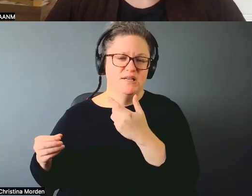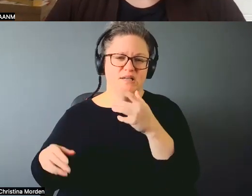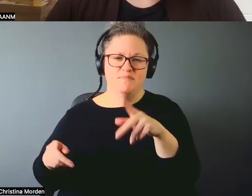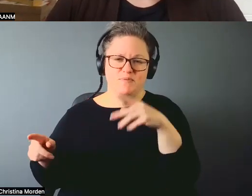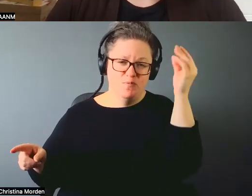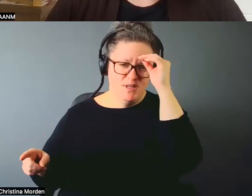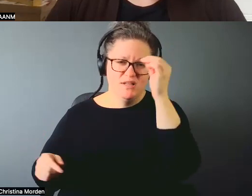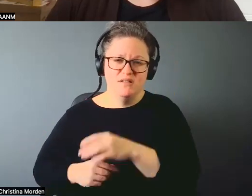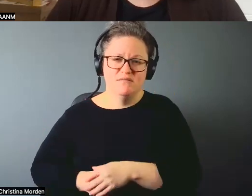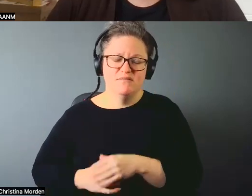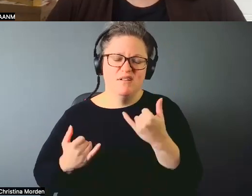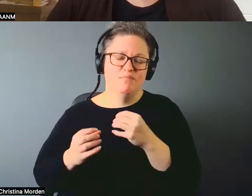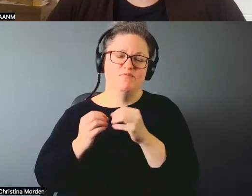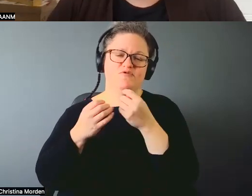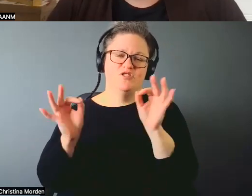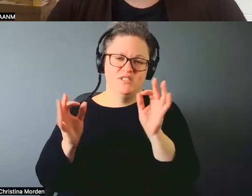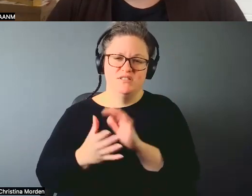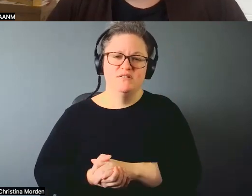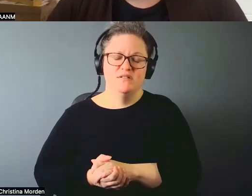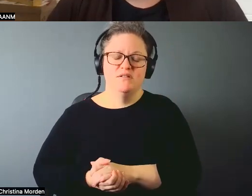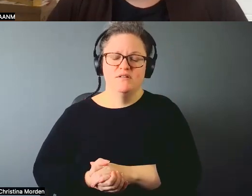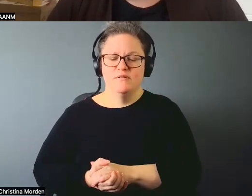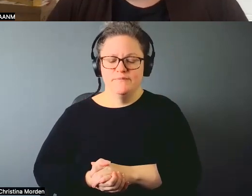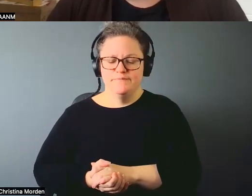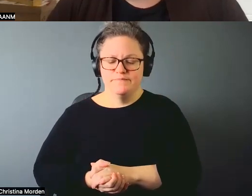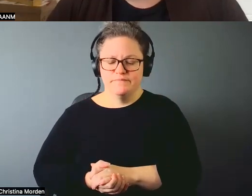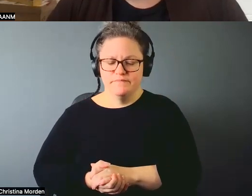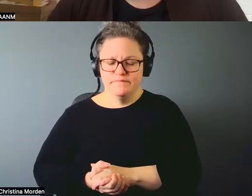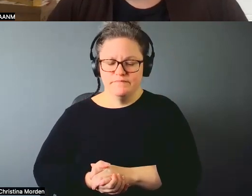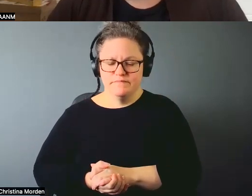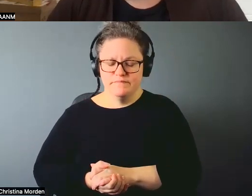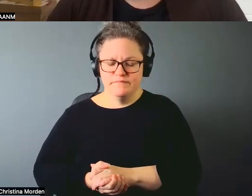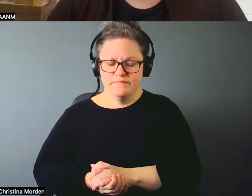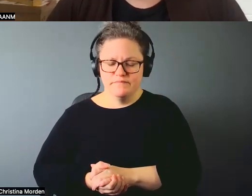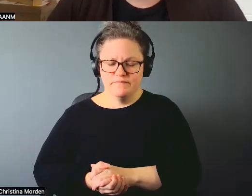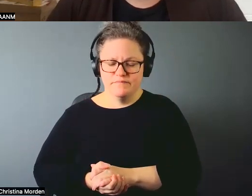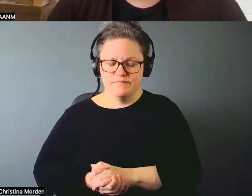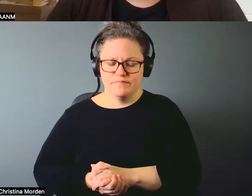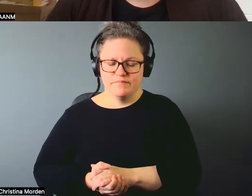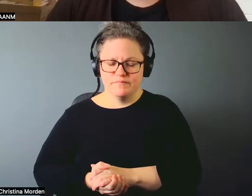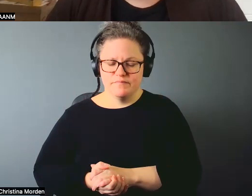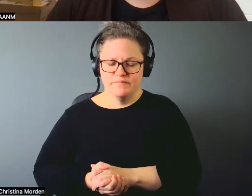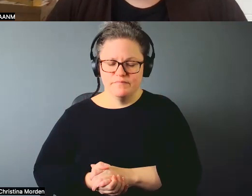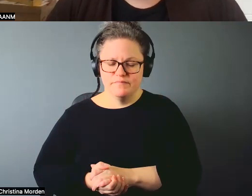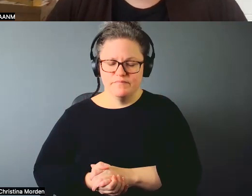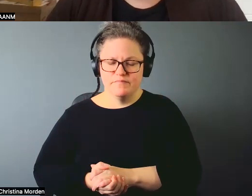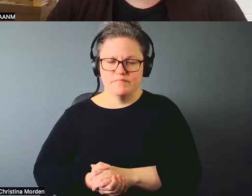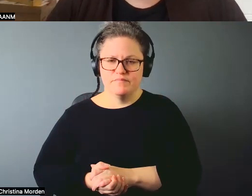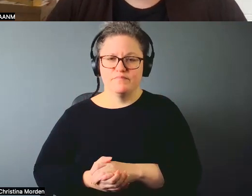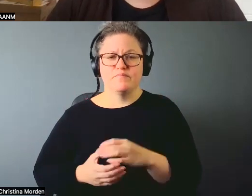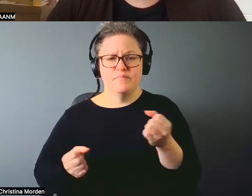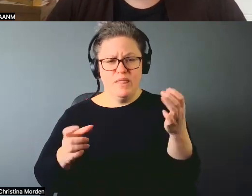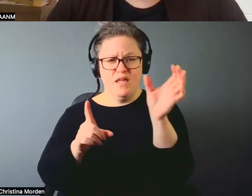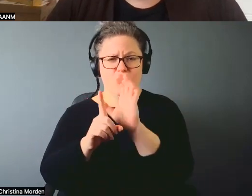Yeah. Yeah. Yeah. mean, the great teachings that are being handed down in, you know, in all cultures that are